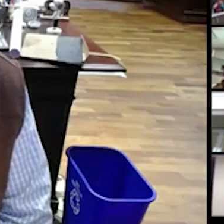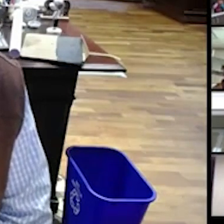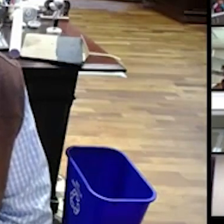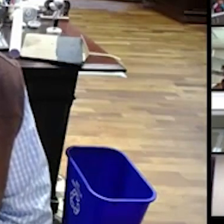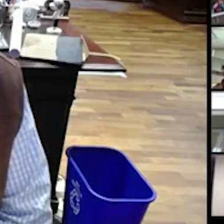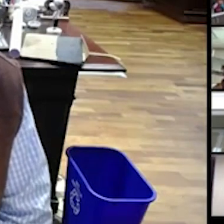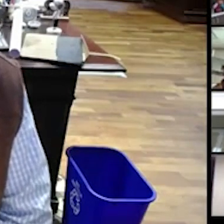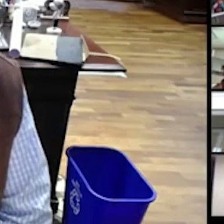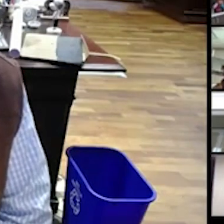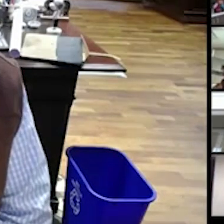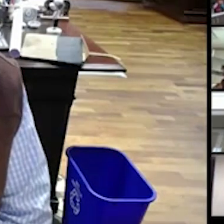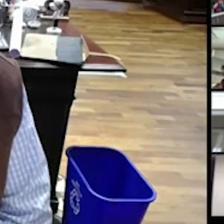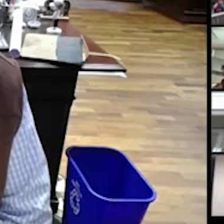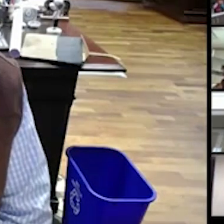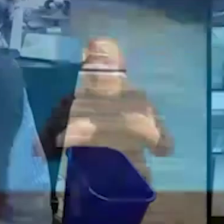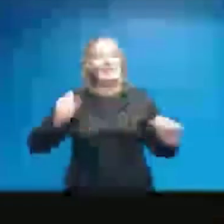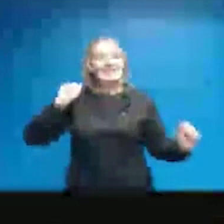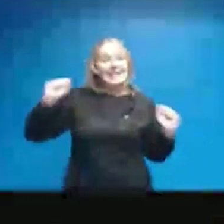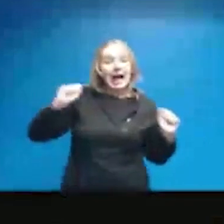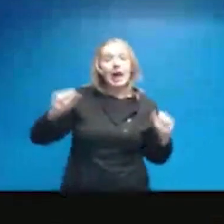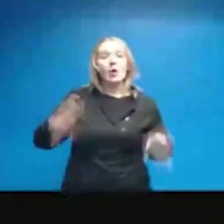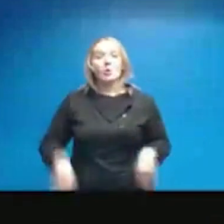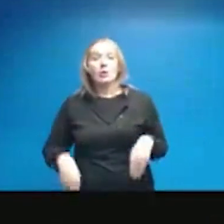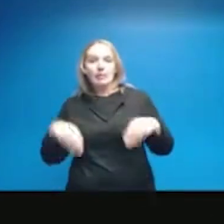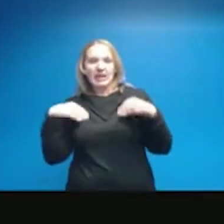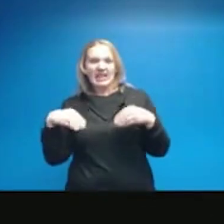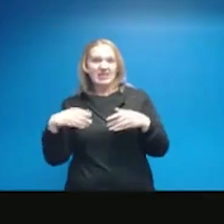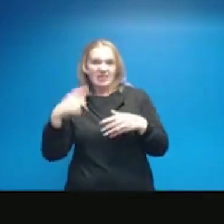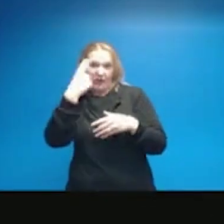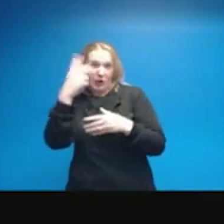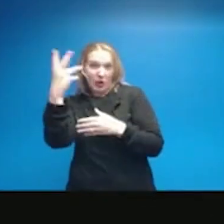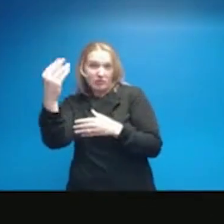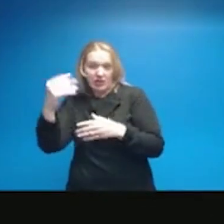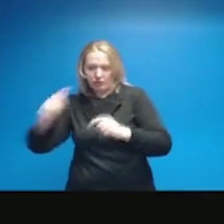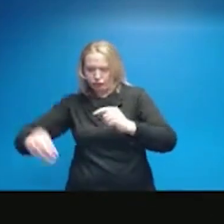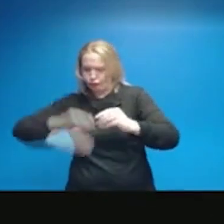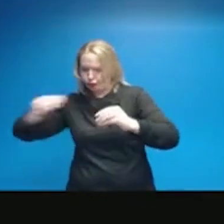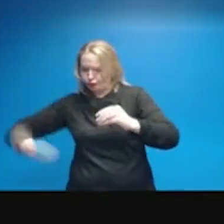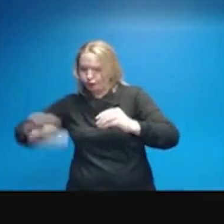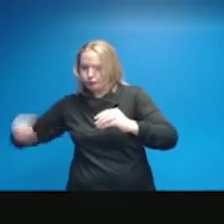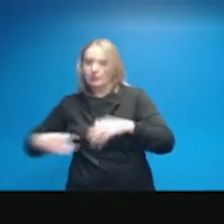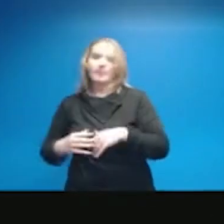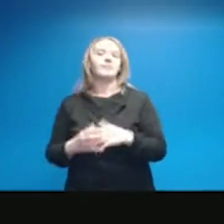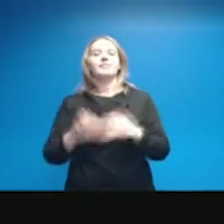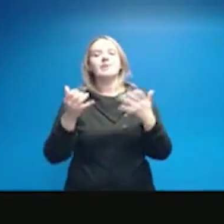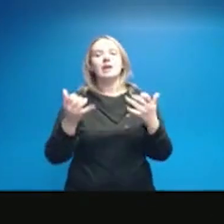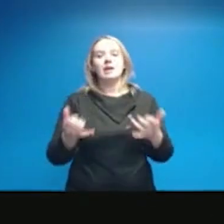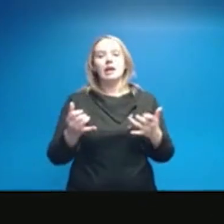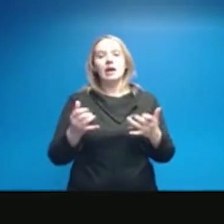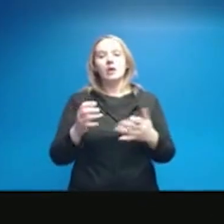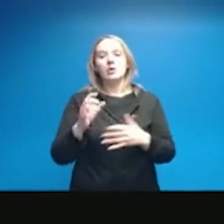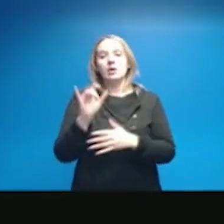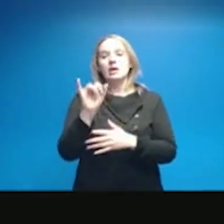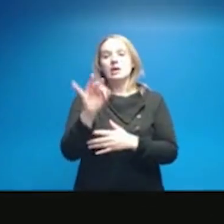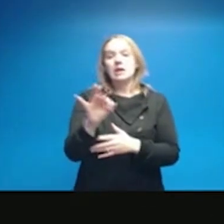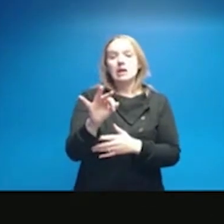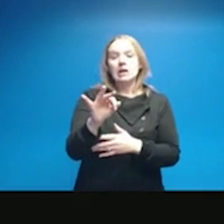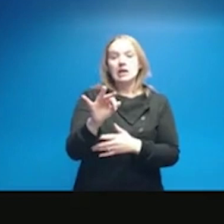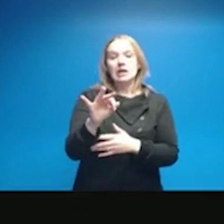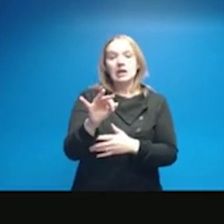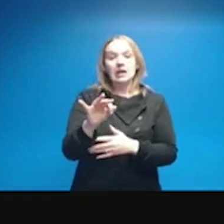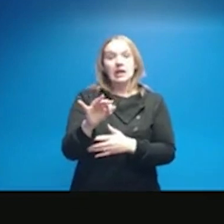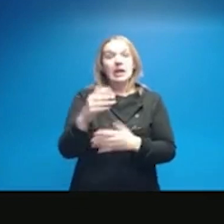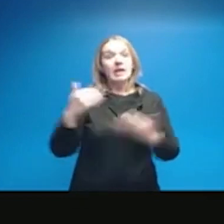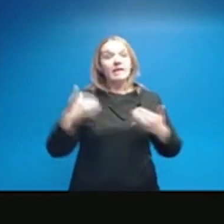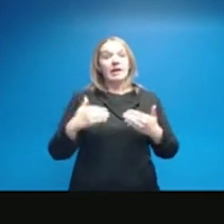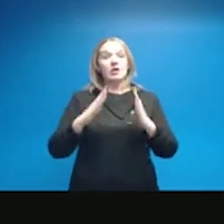with towels, with blankets, the outdoor ones. Houses that aren't peering beams should be especially concerned because a lot of their pipes